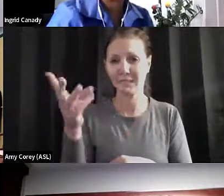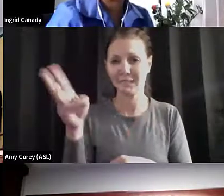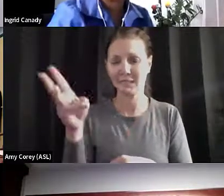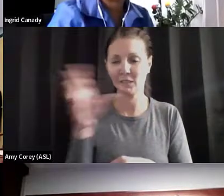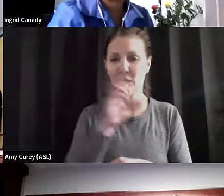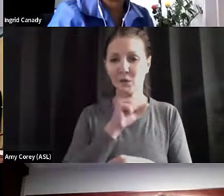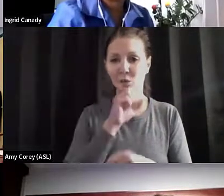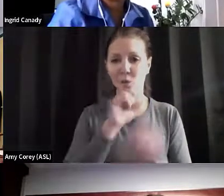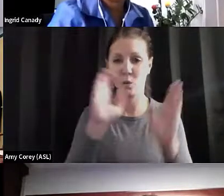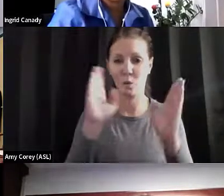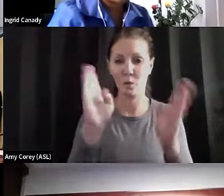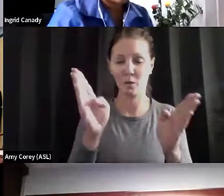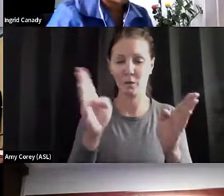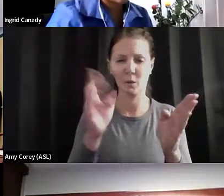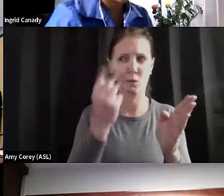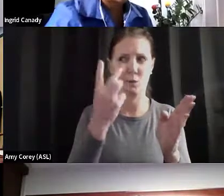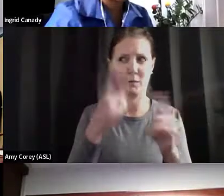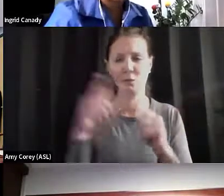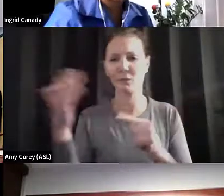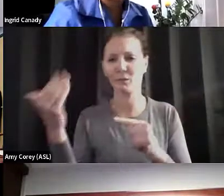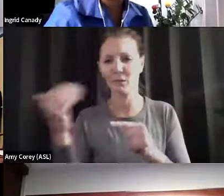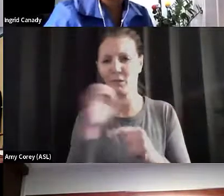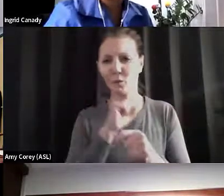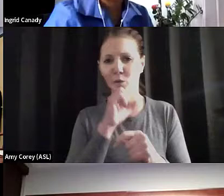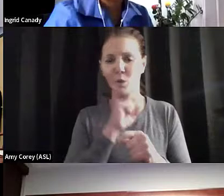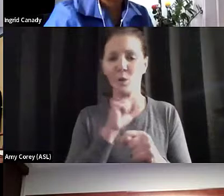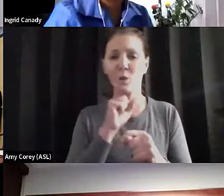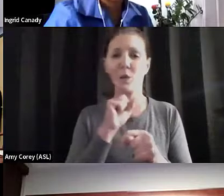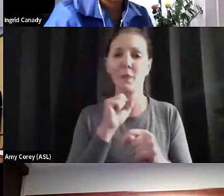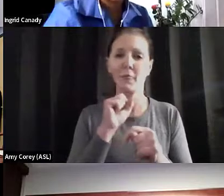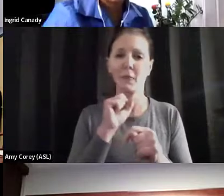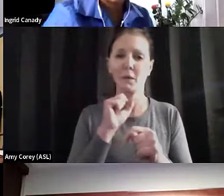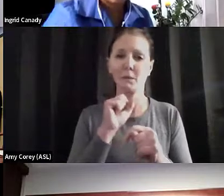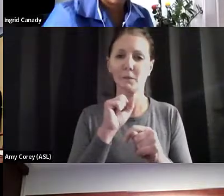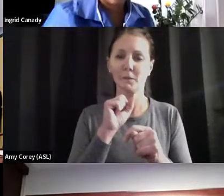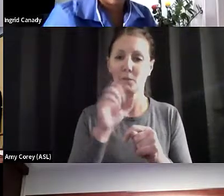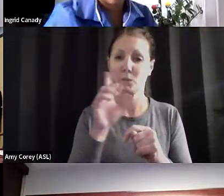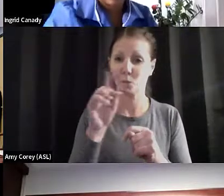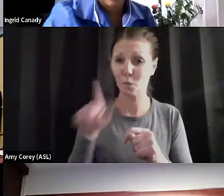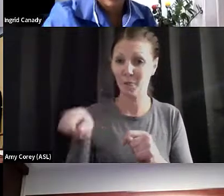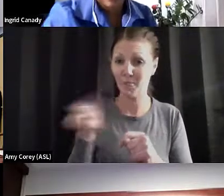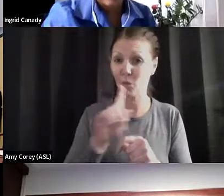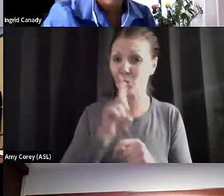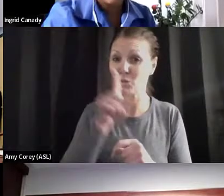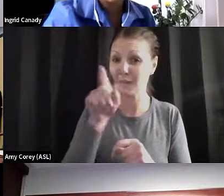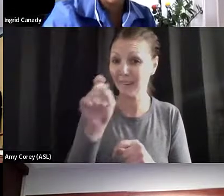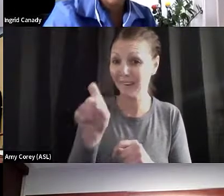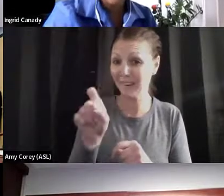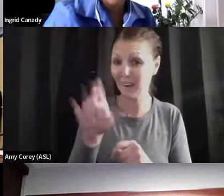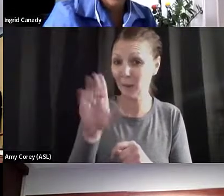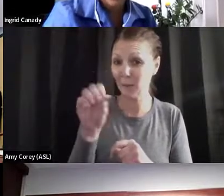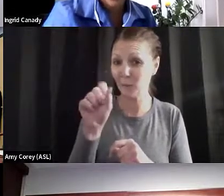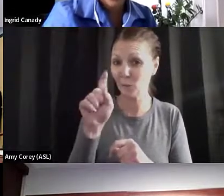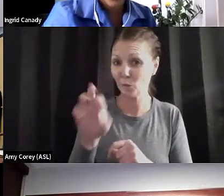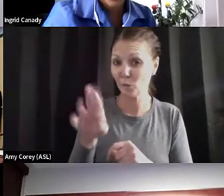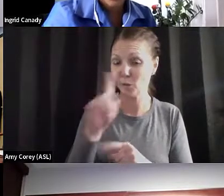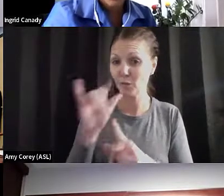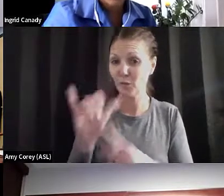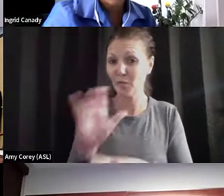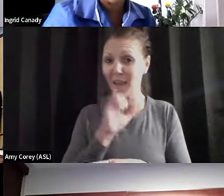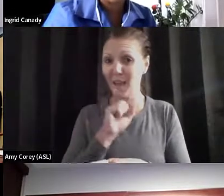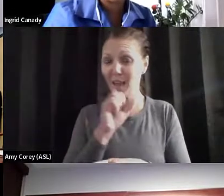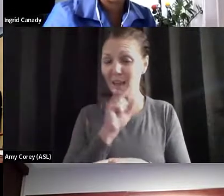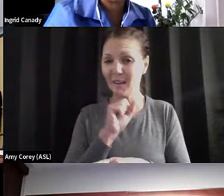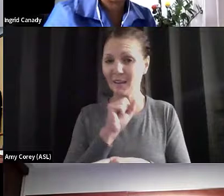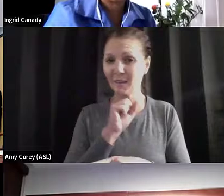-year-olds, 12 to 15-year-olds, that in fact, do they really need that booster at that age? Are there any potential side effects?